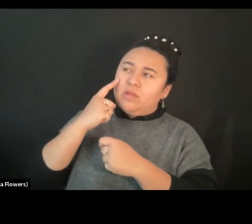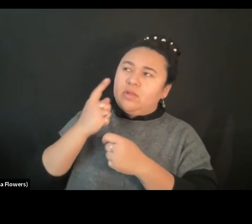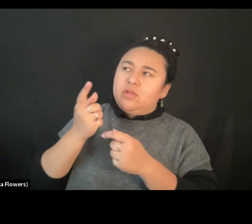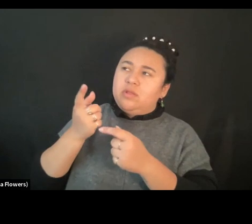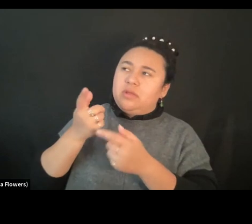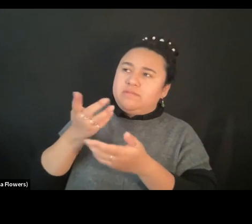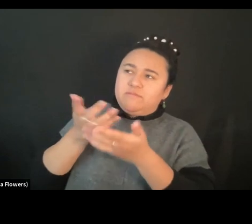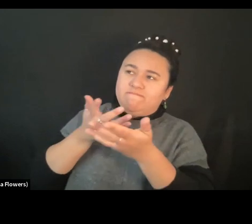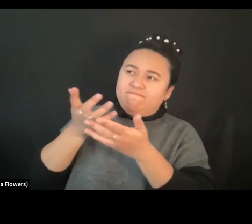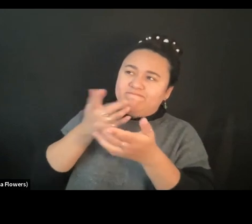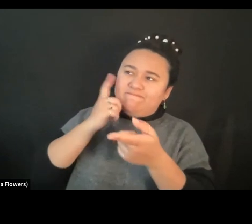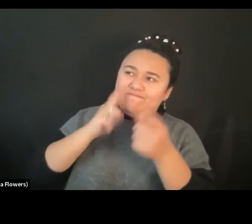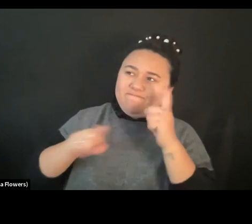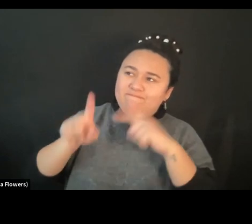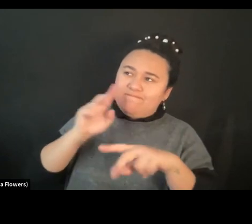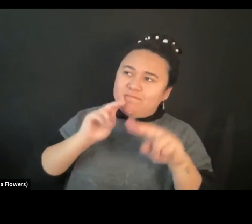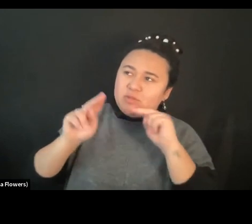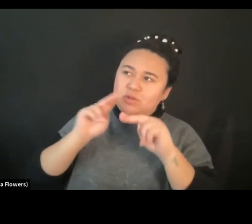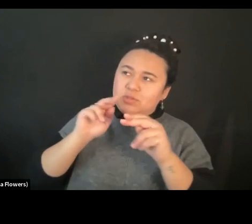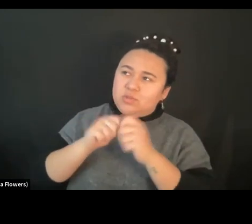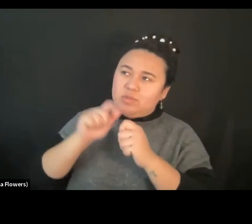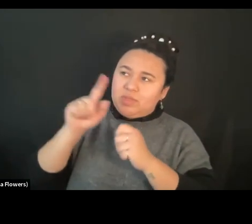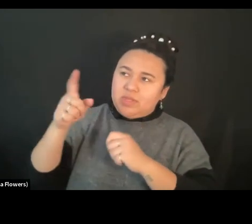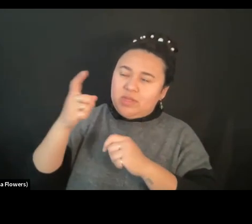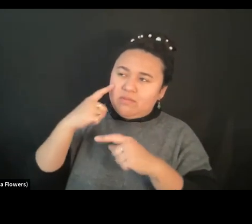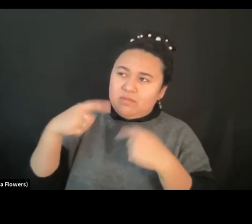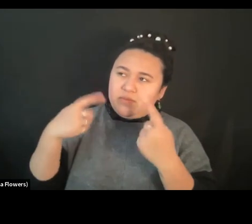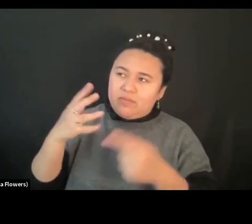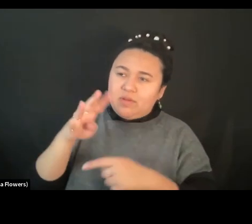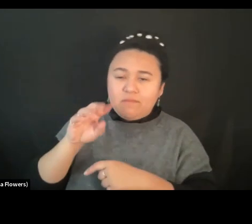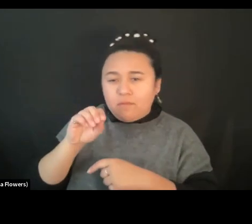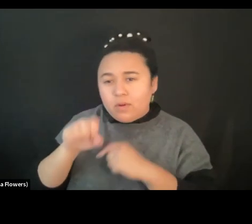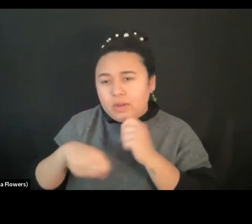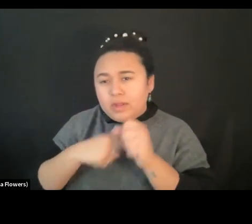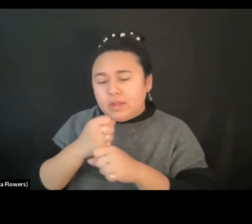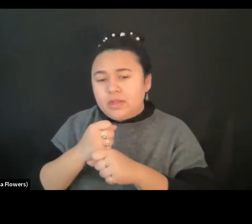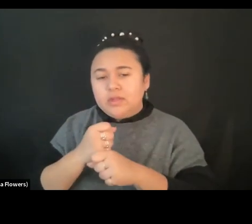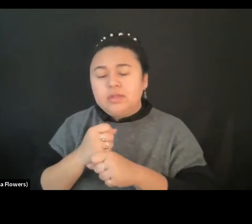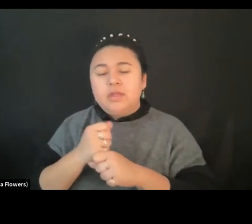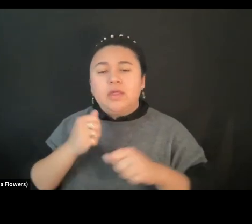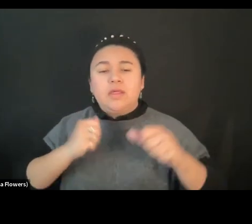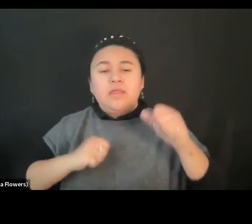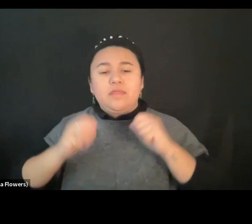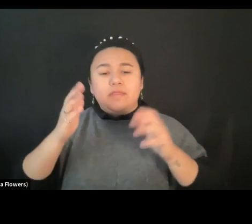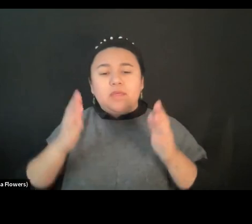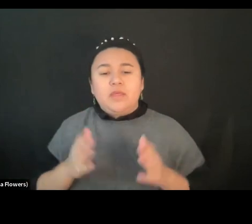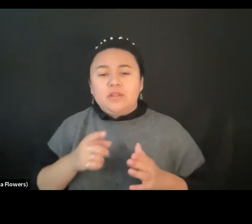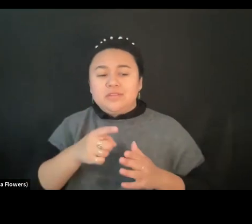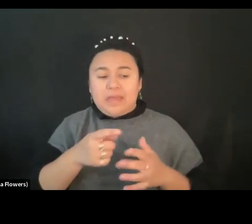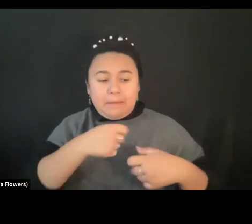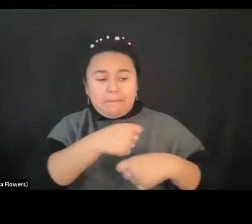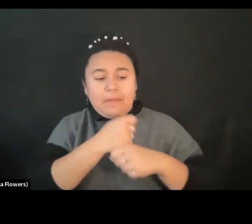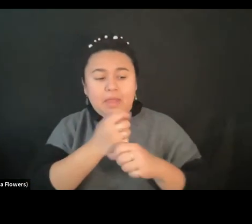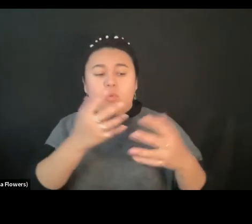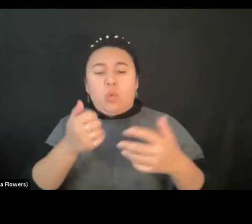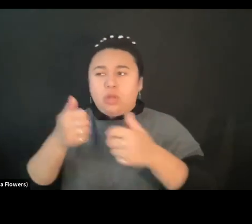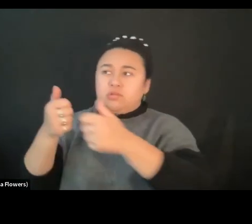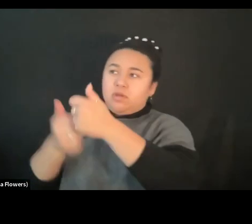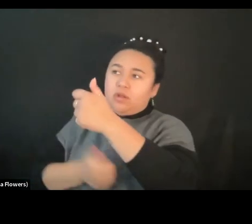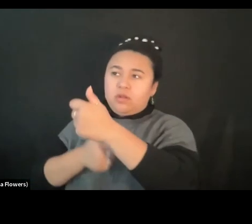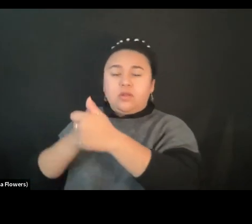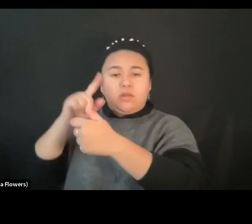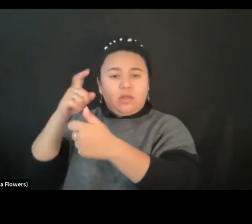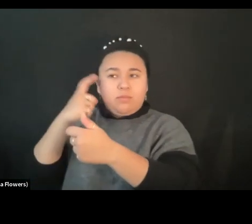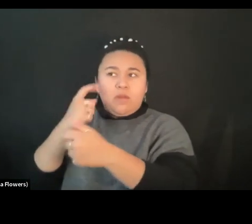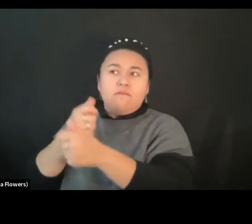wanted to be in, you know, all those regulatory frameworks. And at the same time, wanted, as you said,